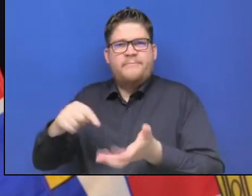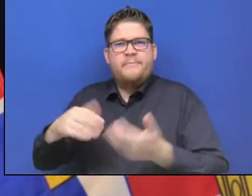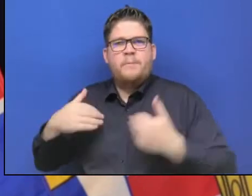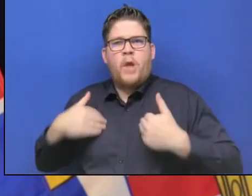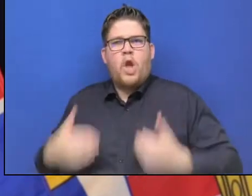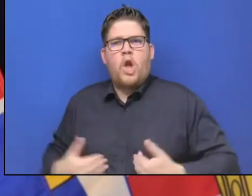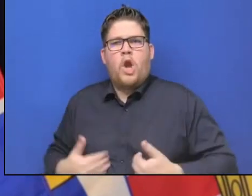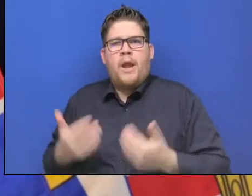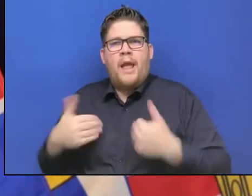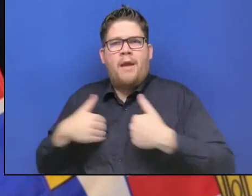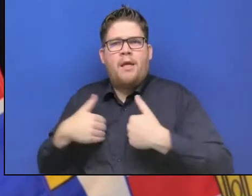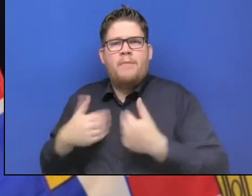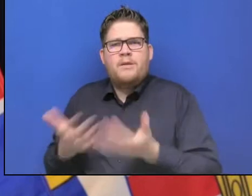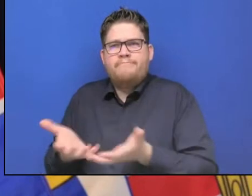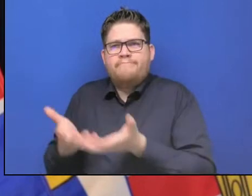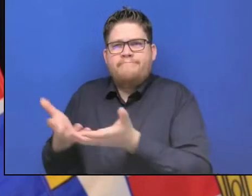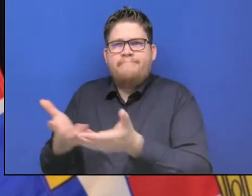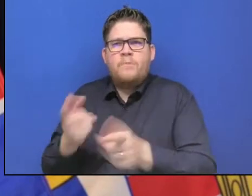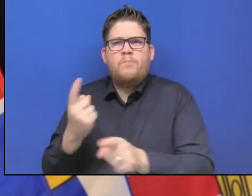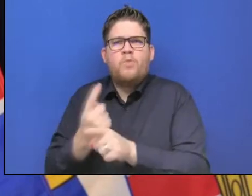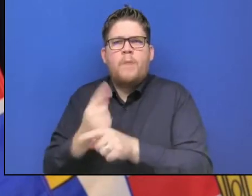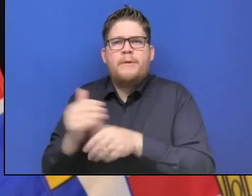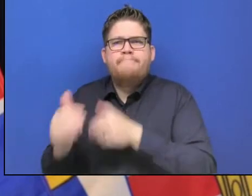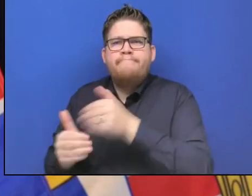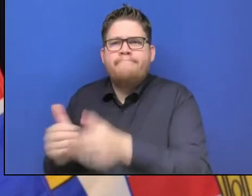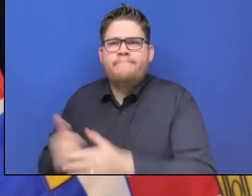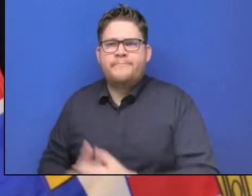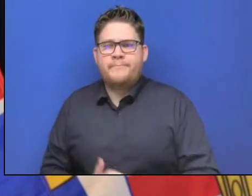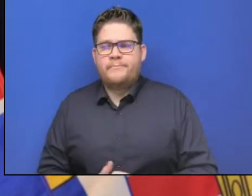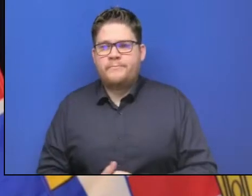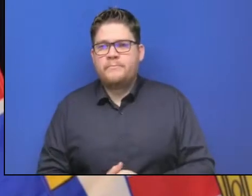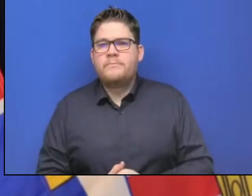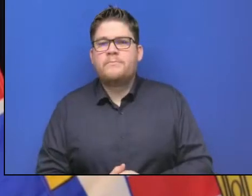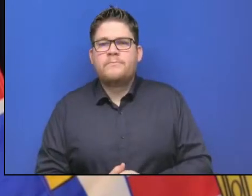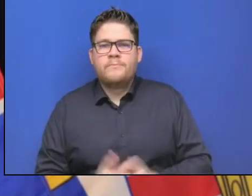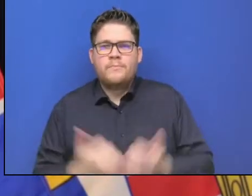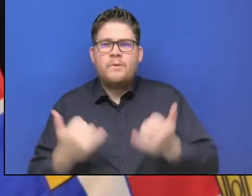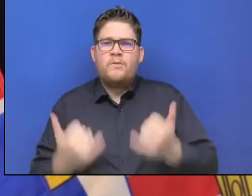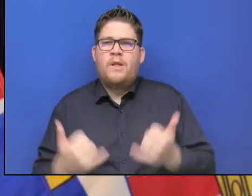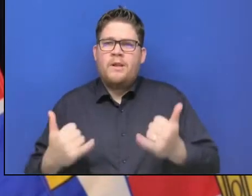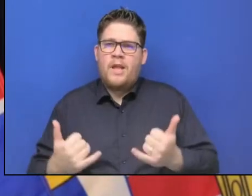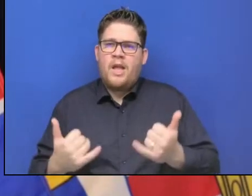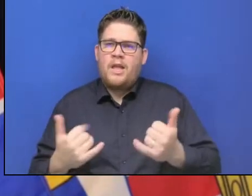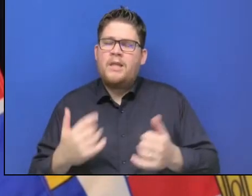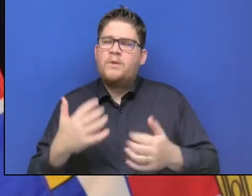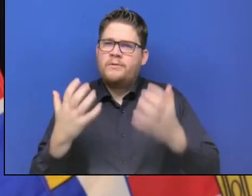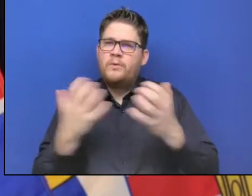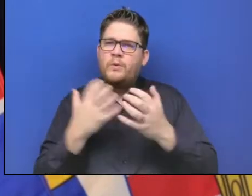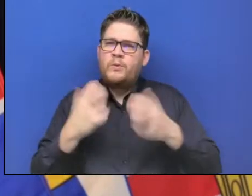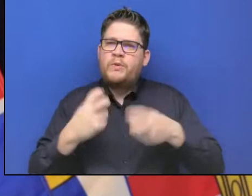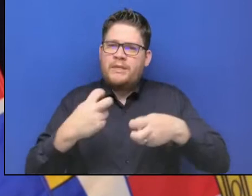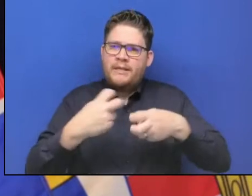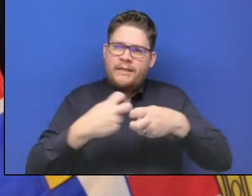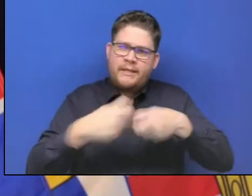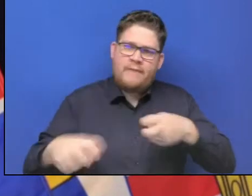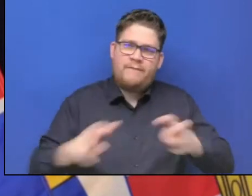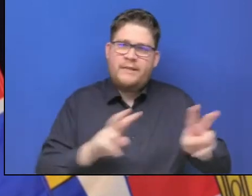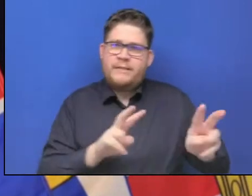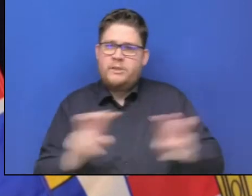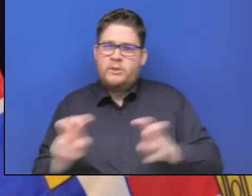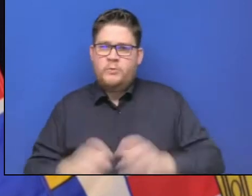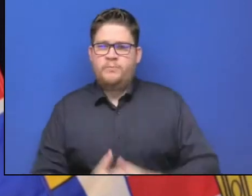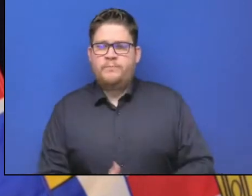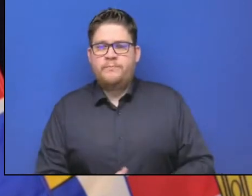a very difficult issue for our producers. There's been a lot of interest by folks around understanding the